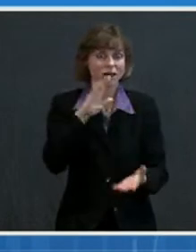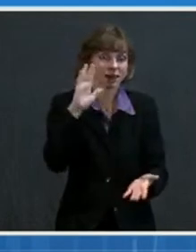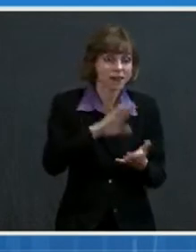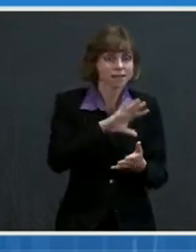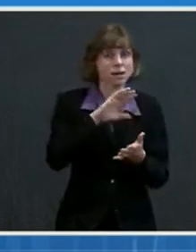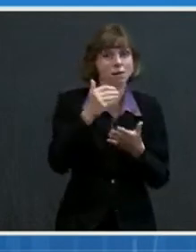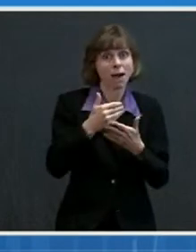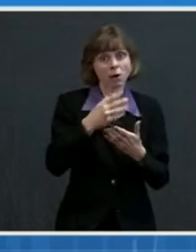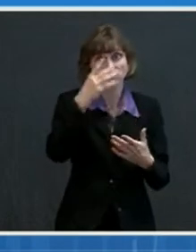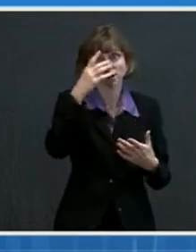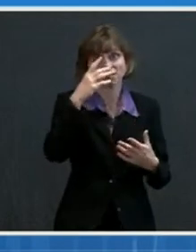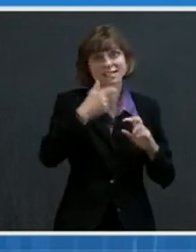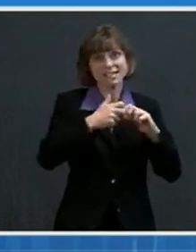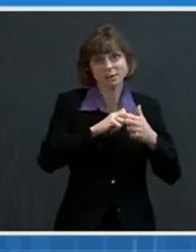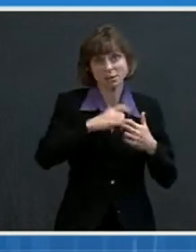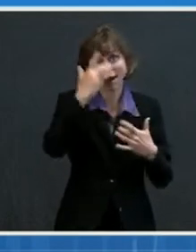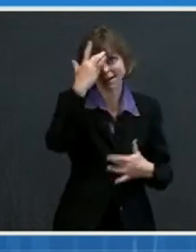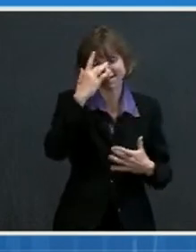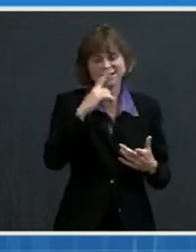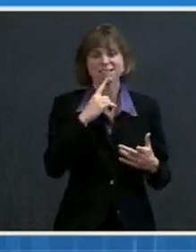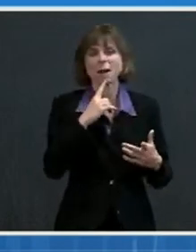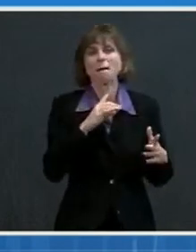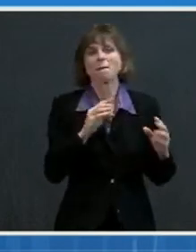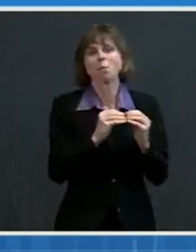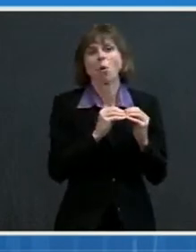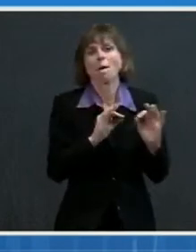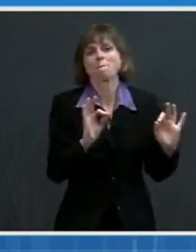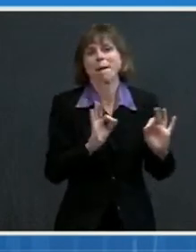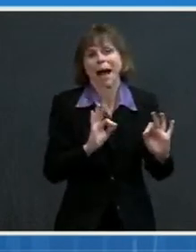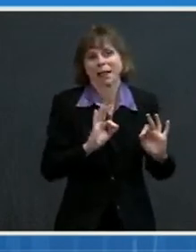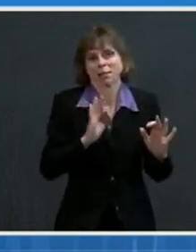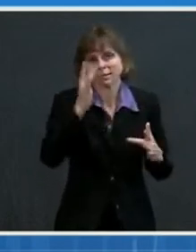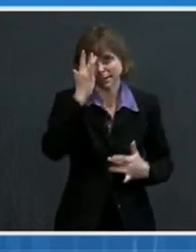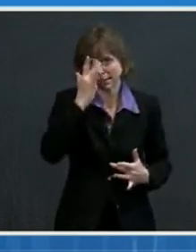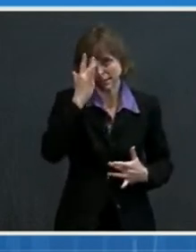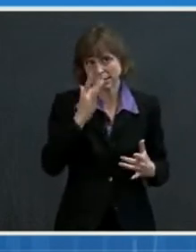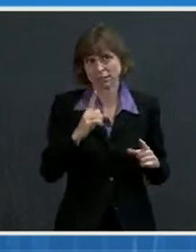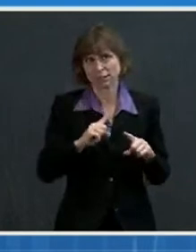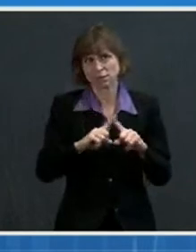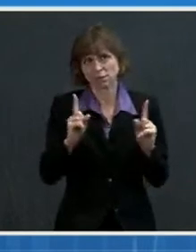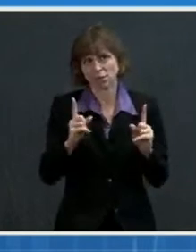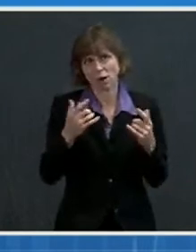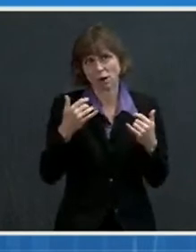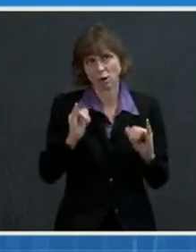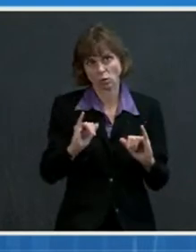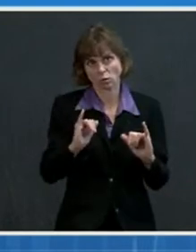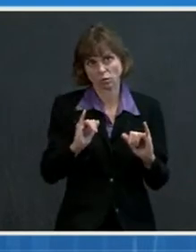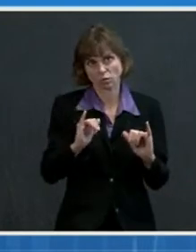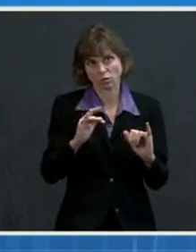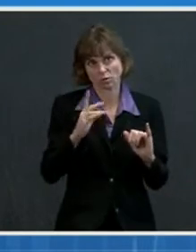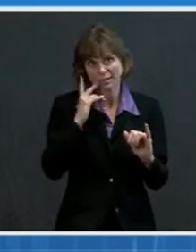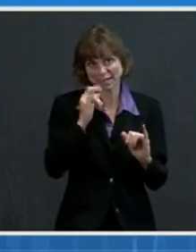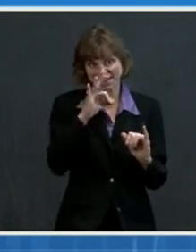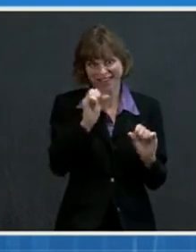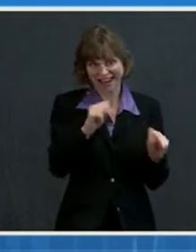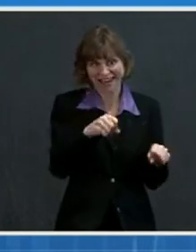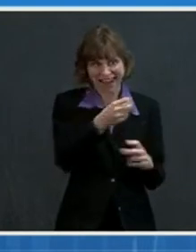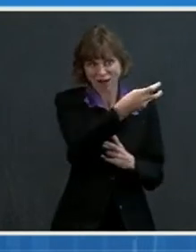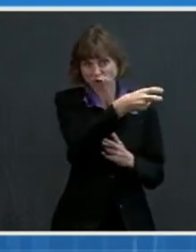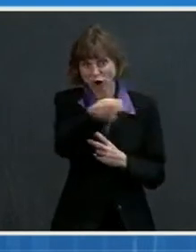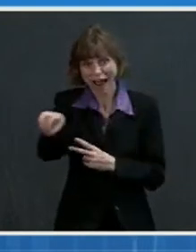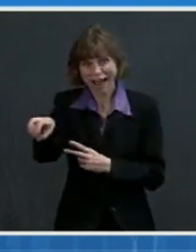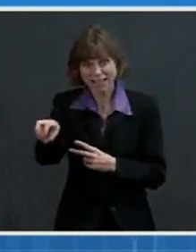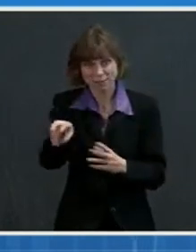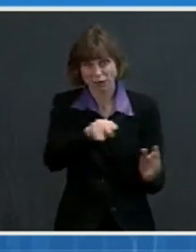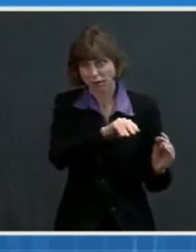symptomatic disease, milder disease. However, we're still waiting for data to emerge about whether they could, um, transmit that virus